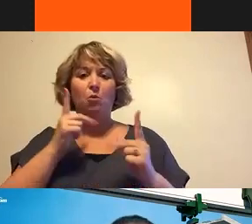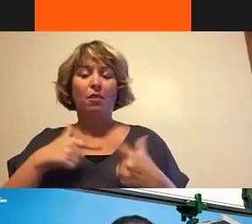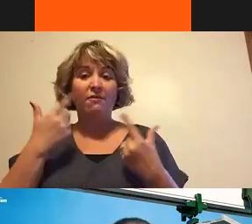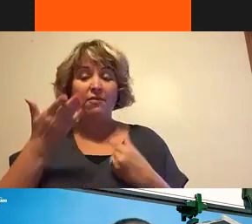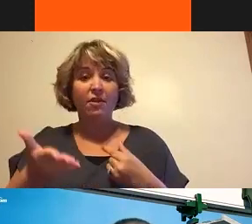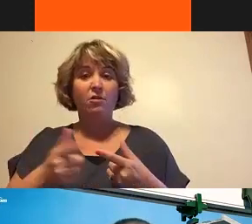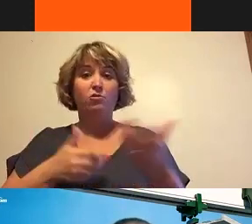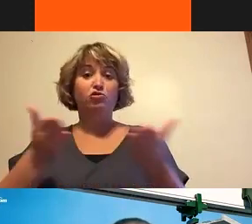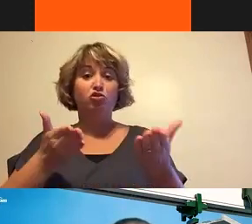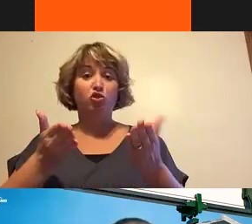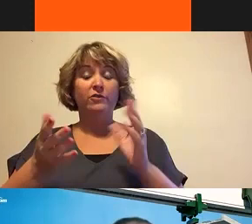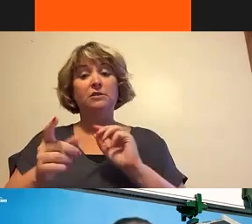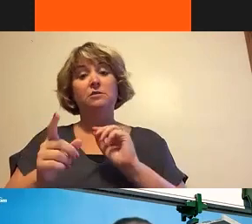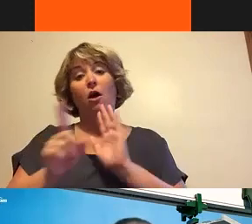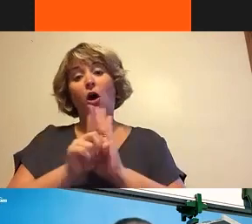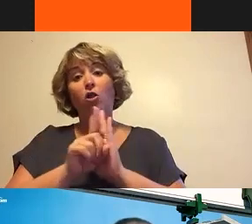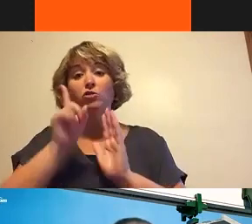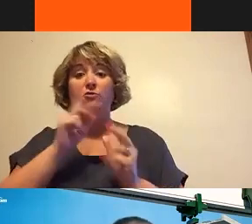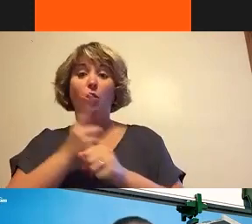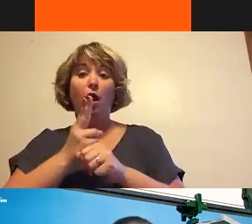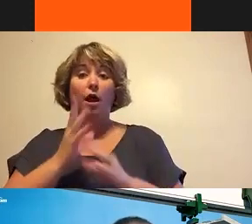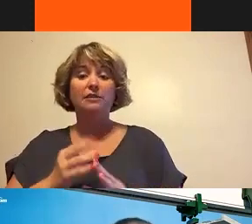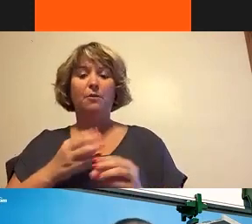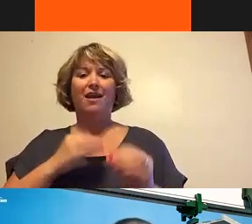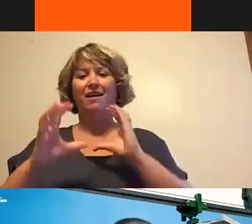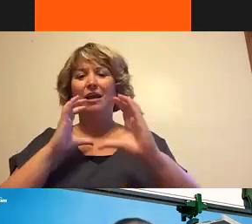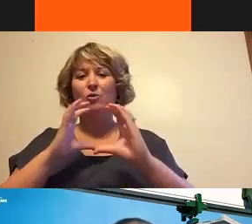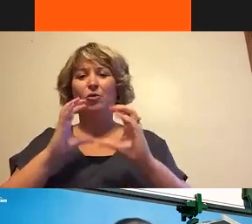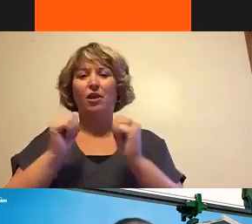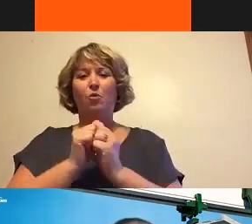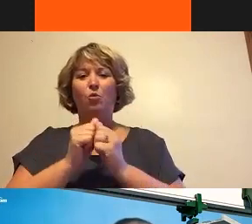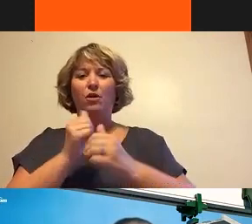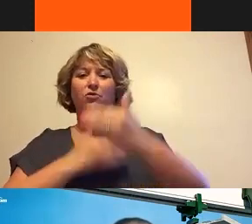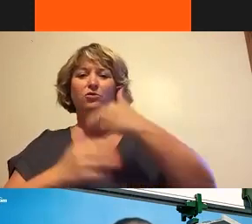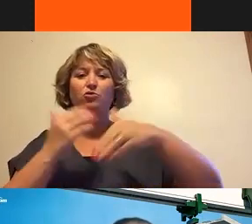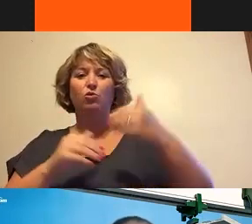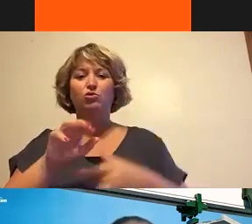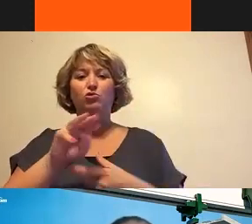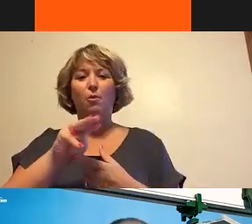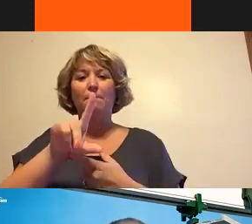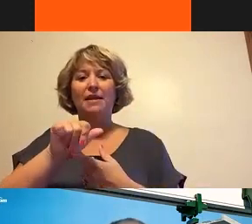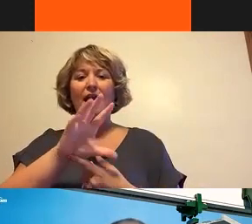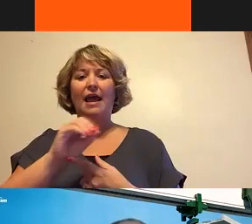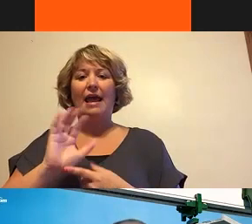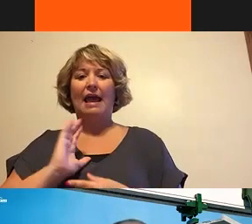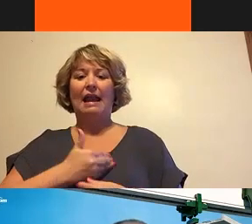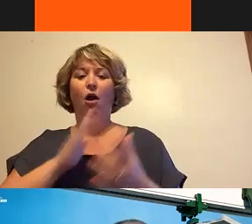customers, and we will also communicate via social media and our website. Next slide.